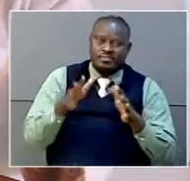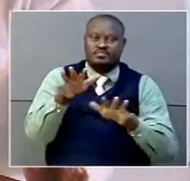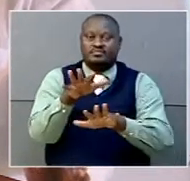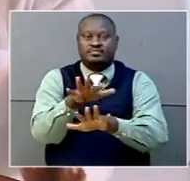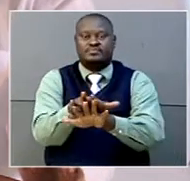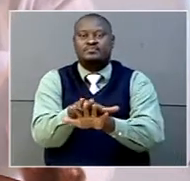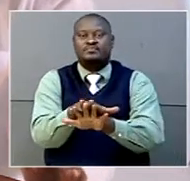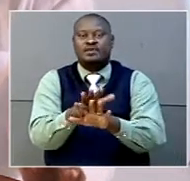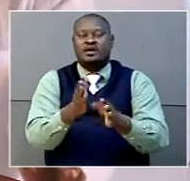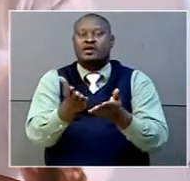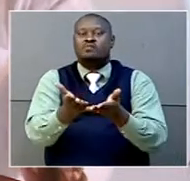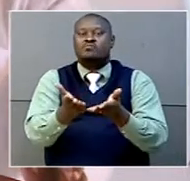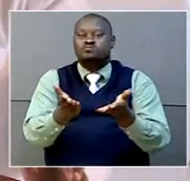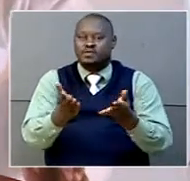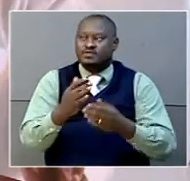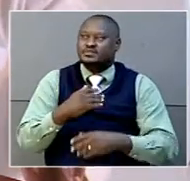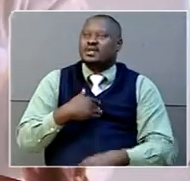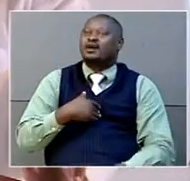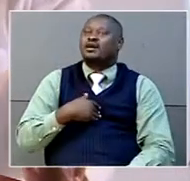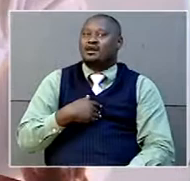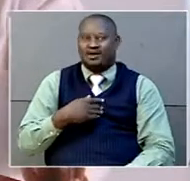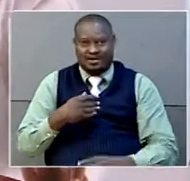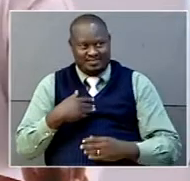Then I say, okay, Msevin are there all.